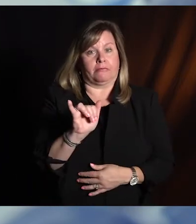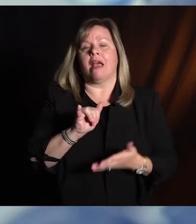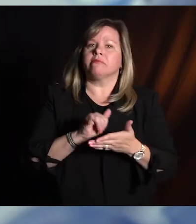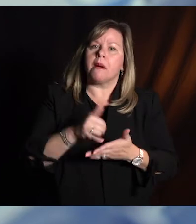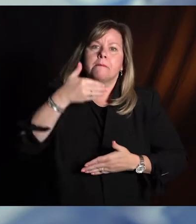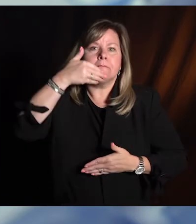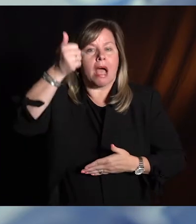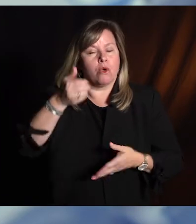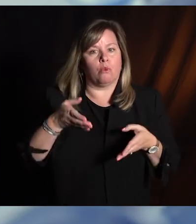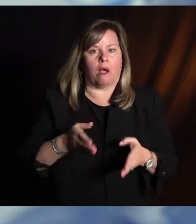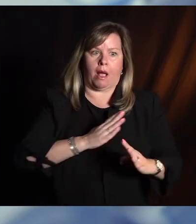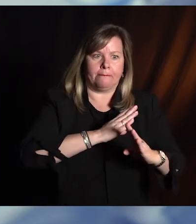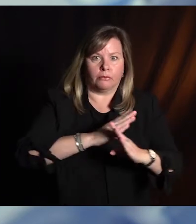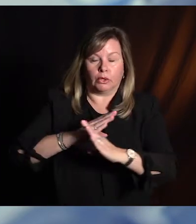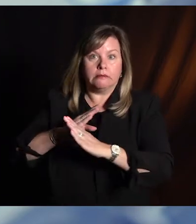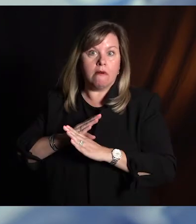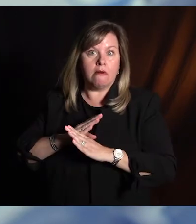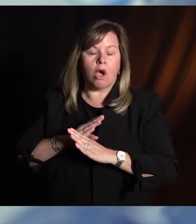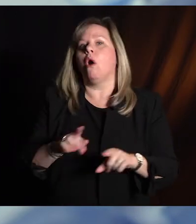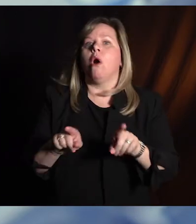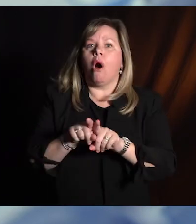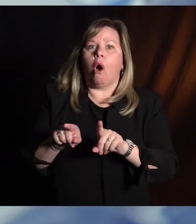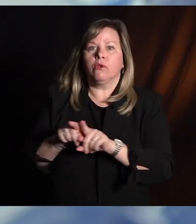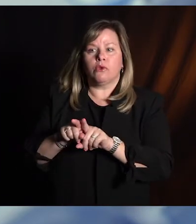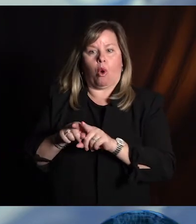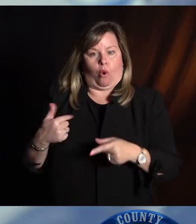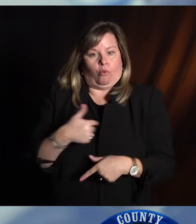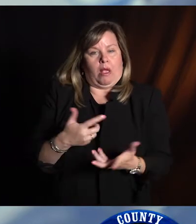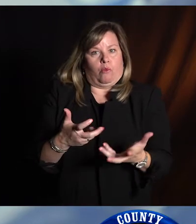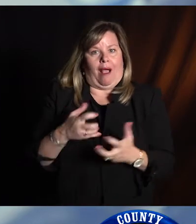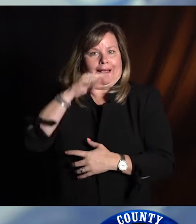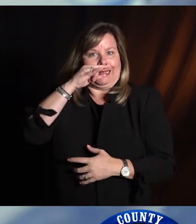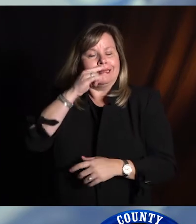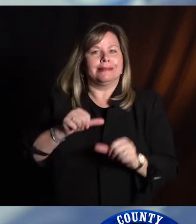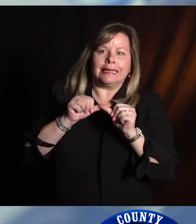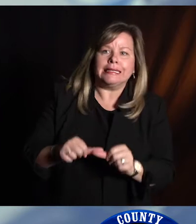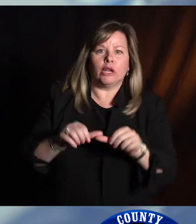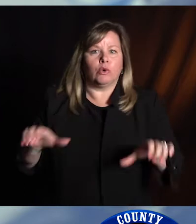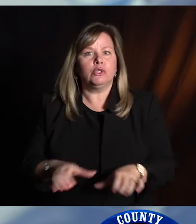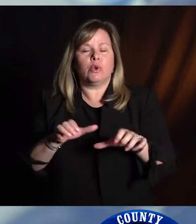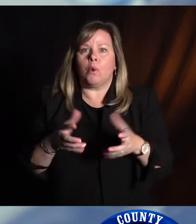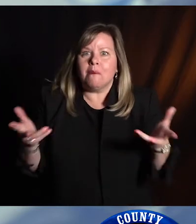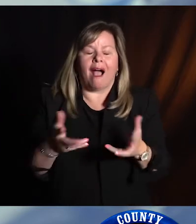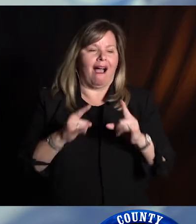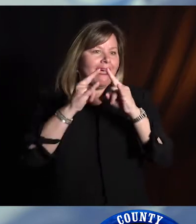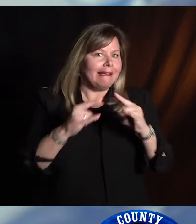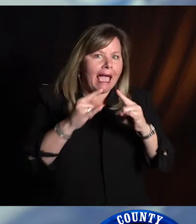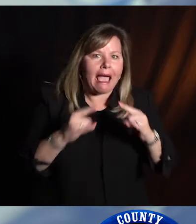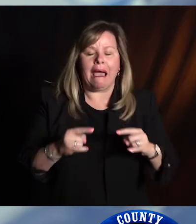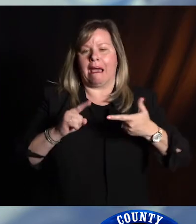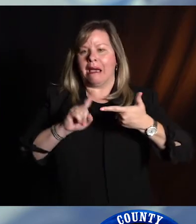to protect them and also to make sure they can continue to do the things they want to do. Summer camps, sports,